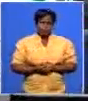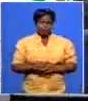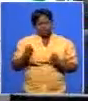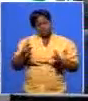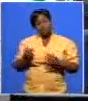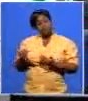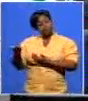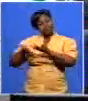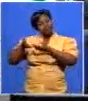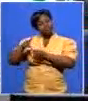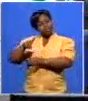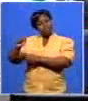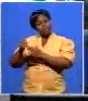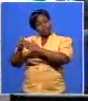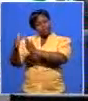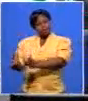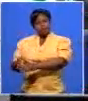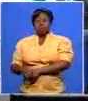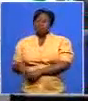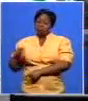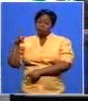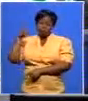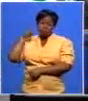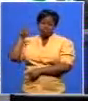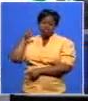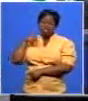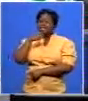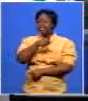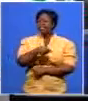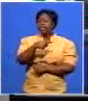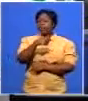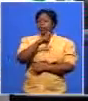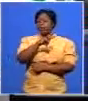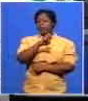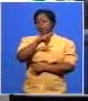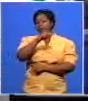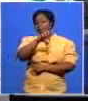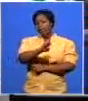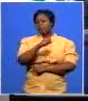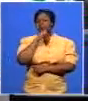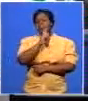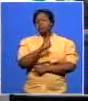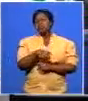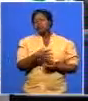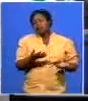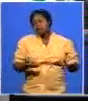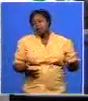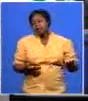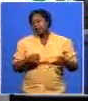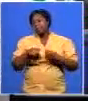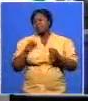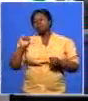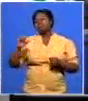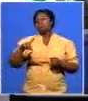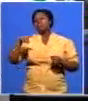you heard uh what what what mr mantasha was was saying about about uh what you are